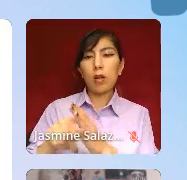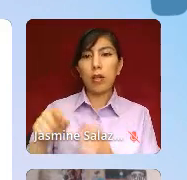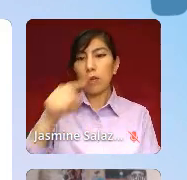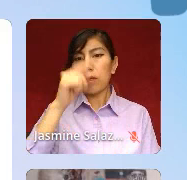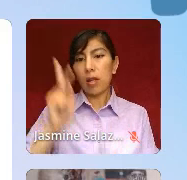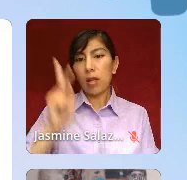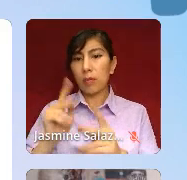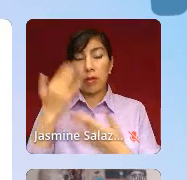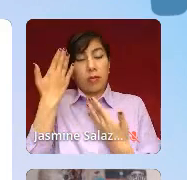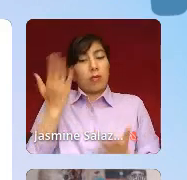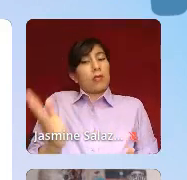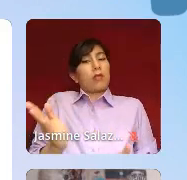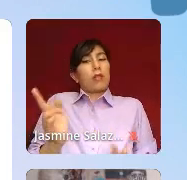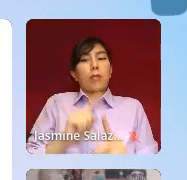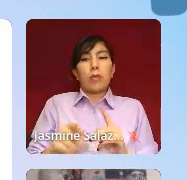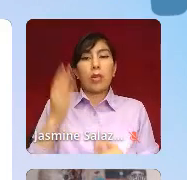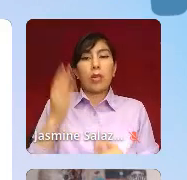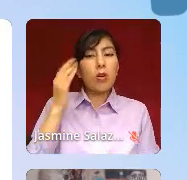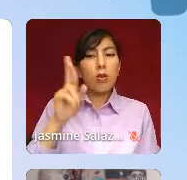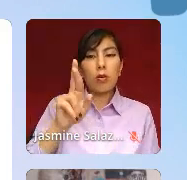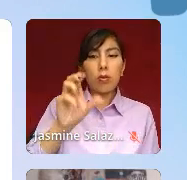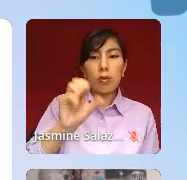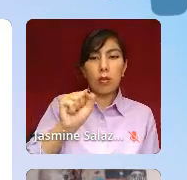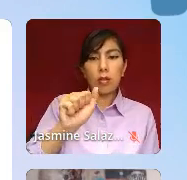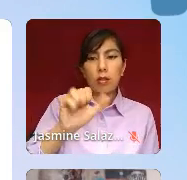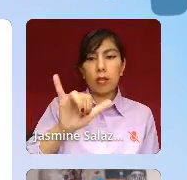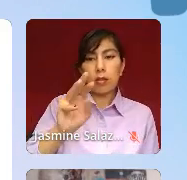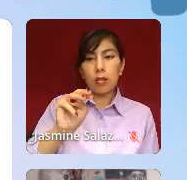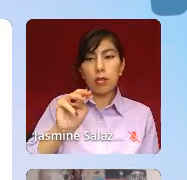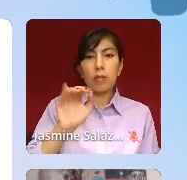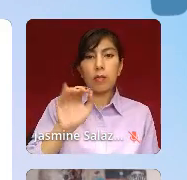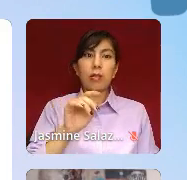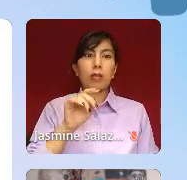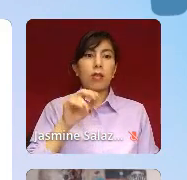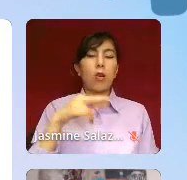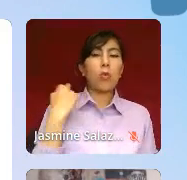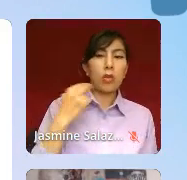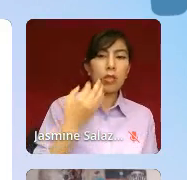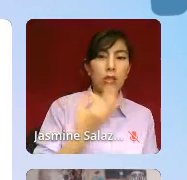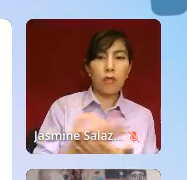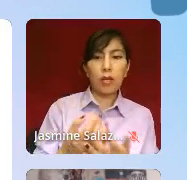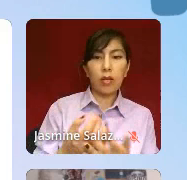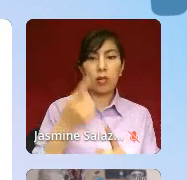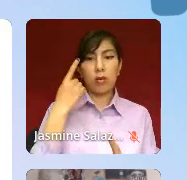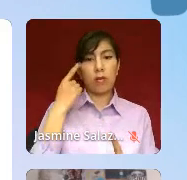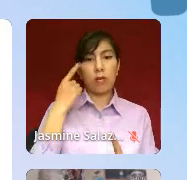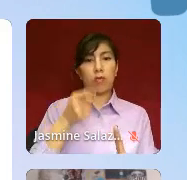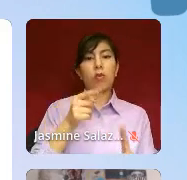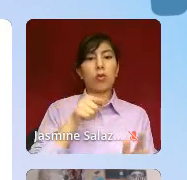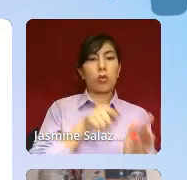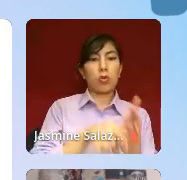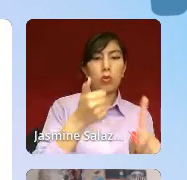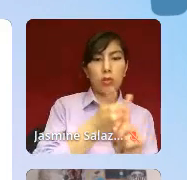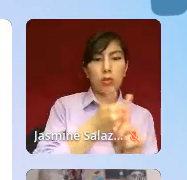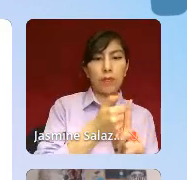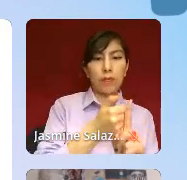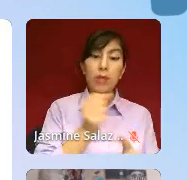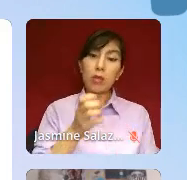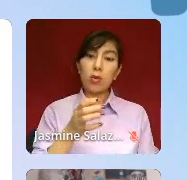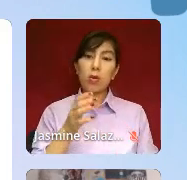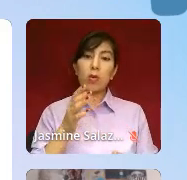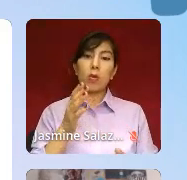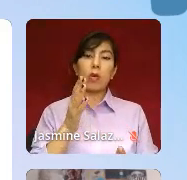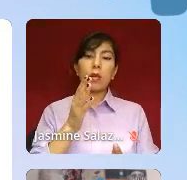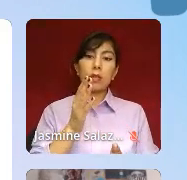we do know that racism is actually a risk factor for suicide. I do want to acknowledge that a lot of people think suicide is a symptom of